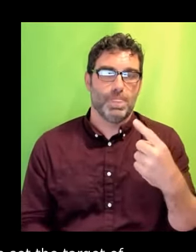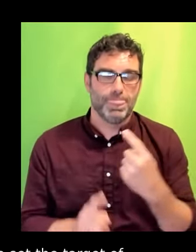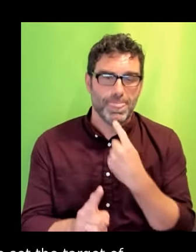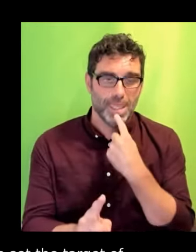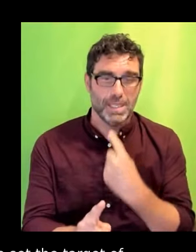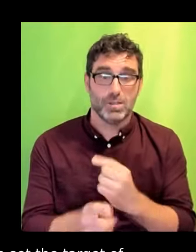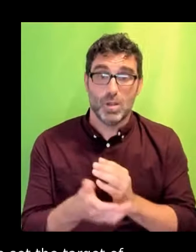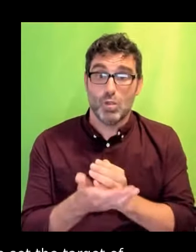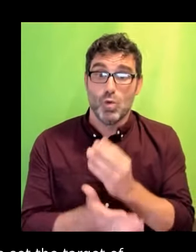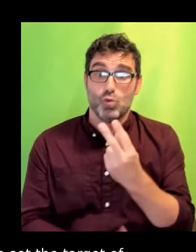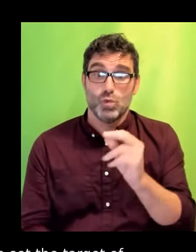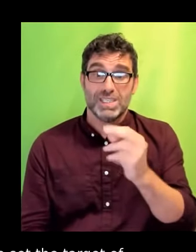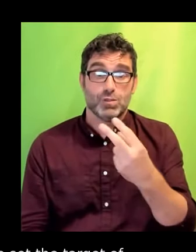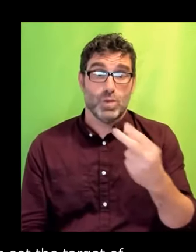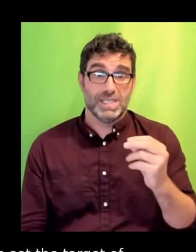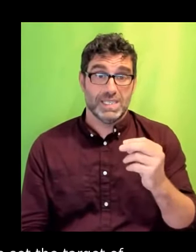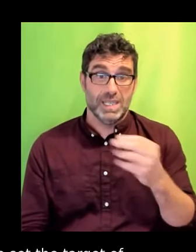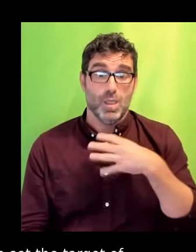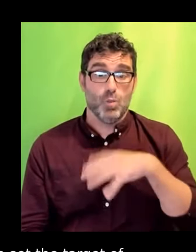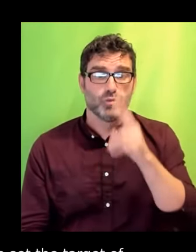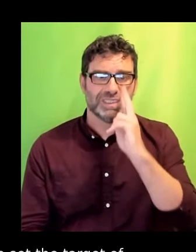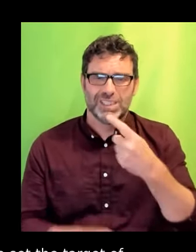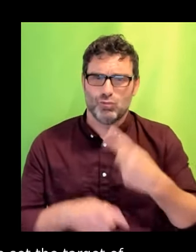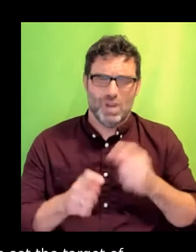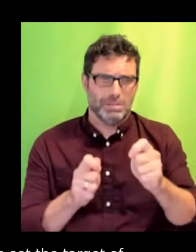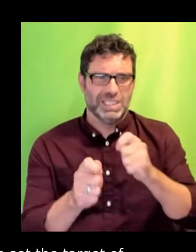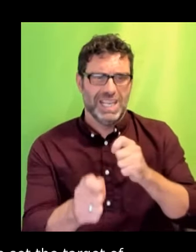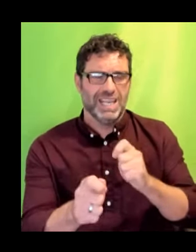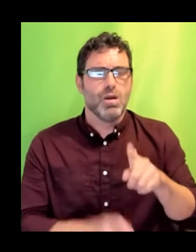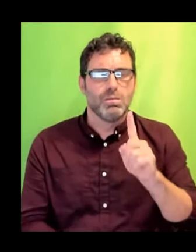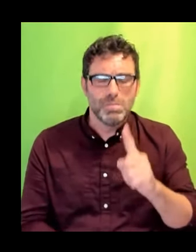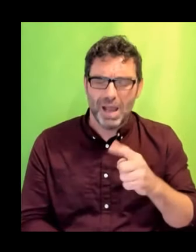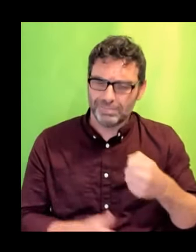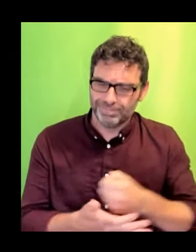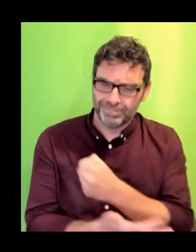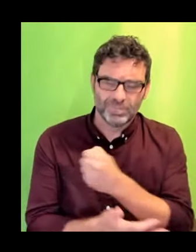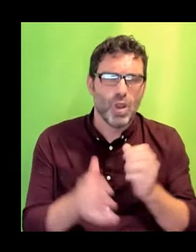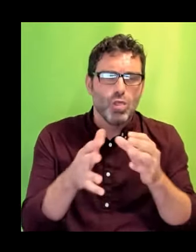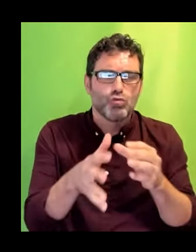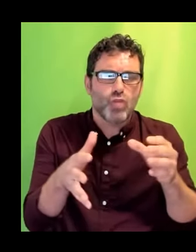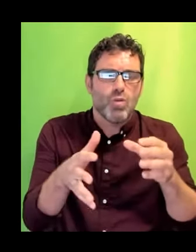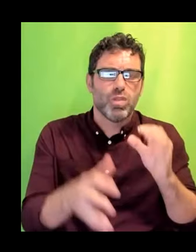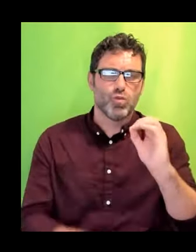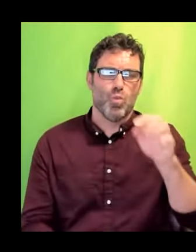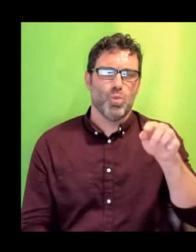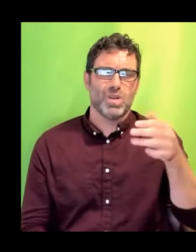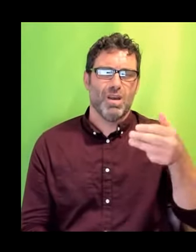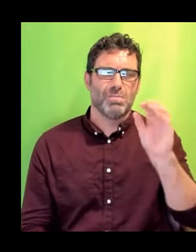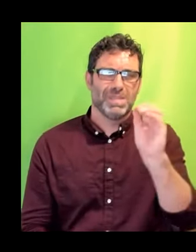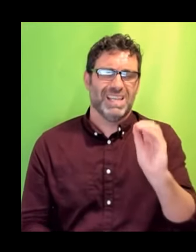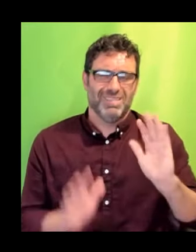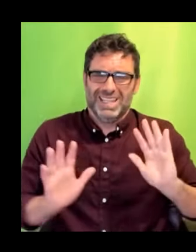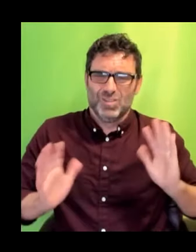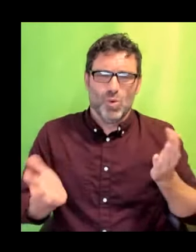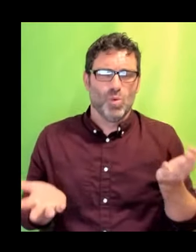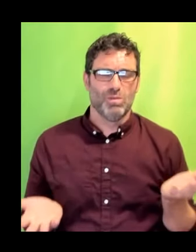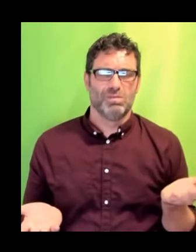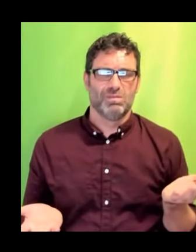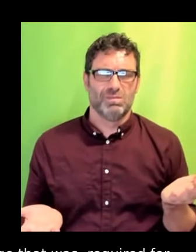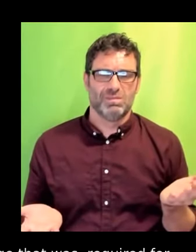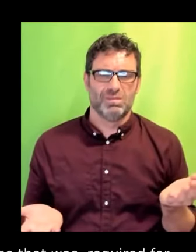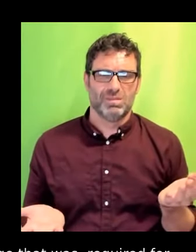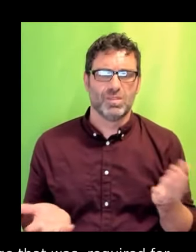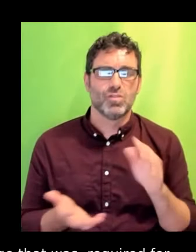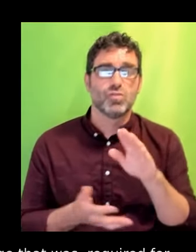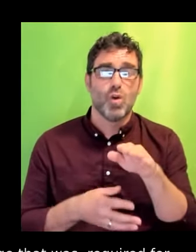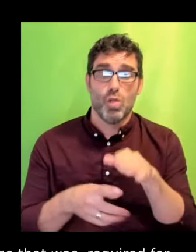change that was required for this, the growth was only 0.9%. And so it is unlikely the target will reach by the end